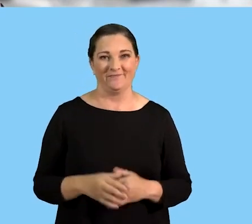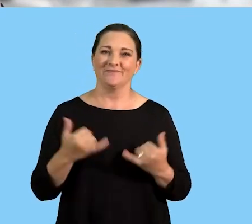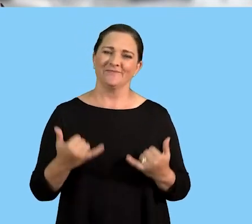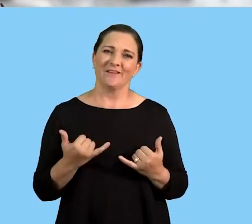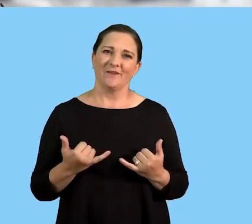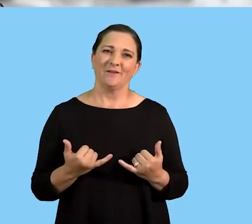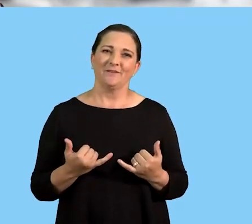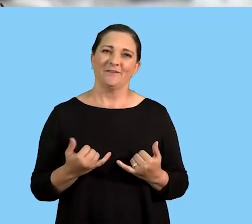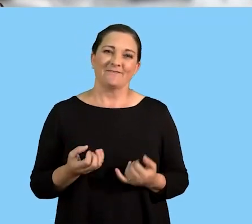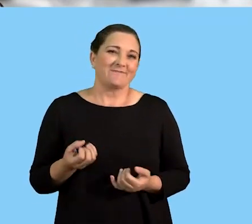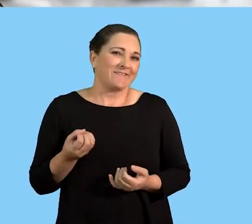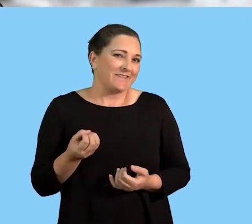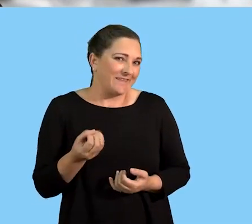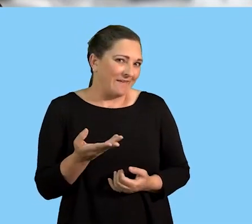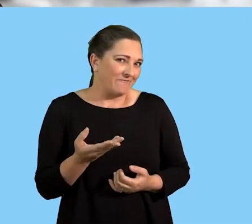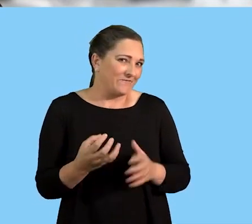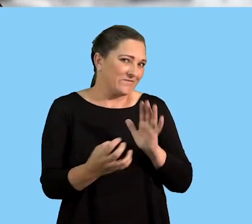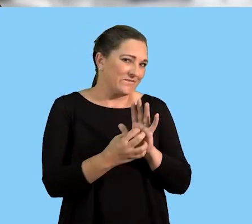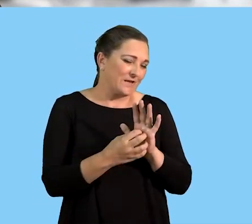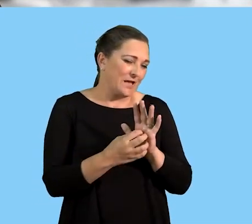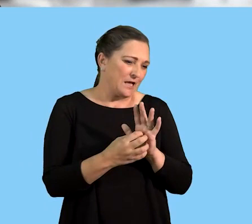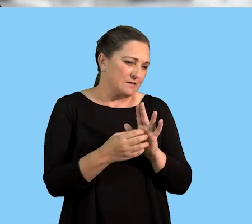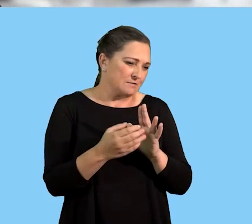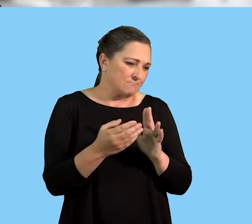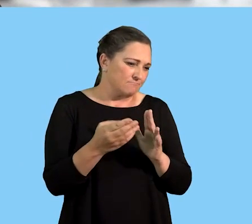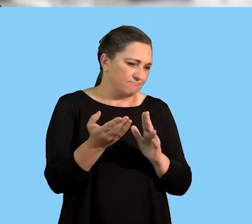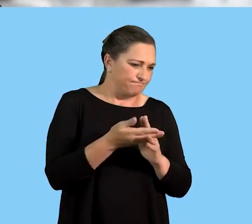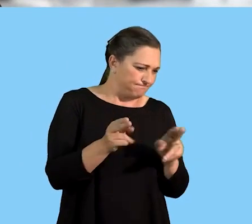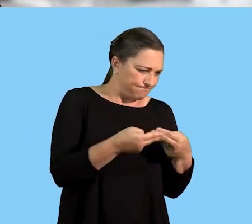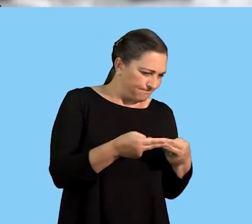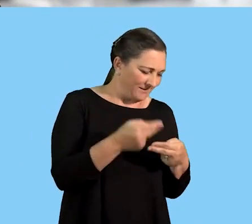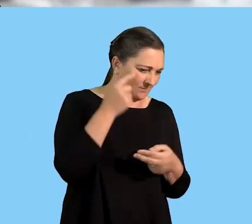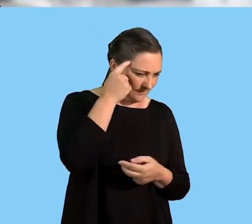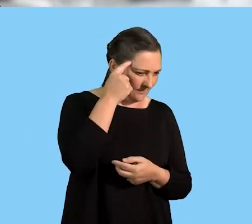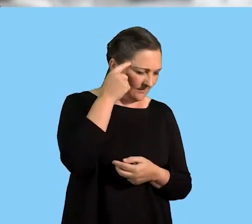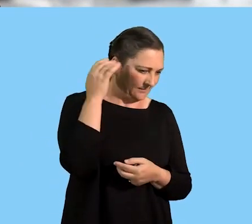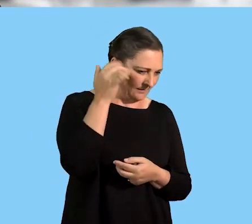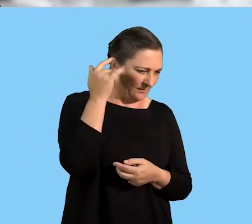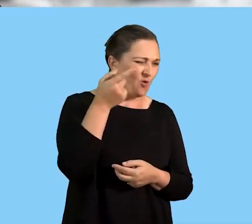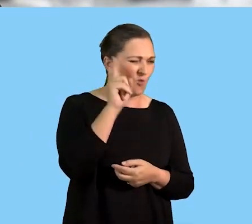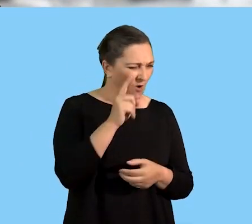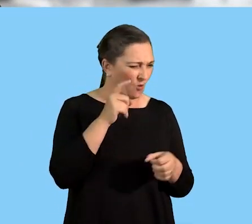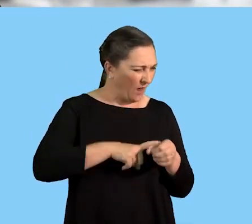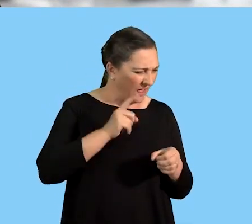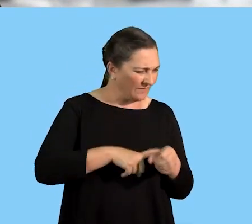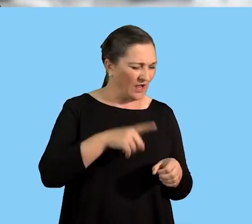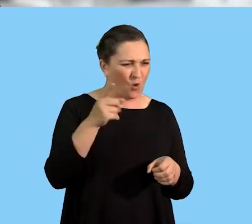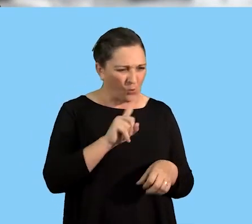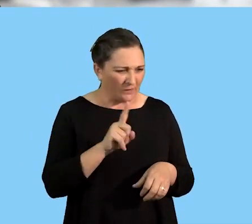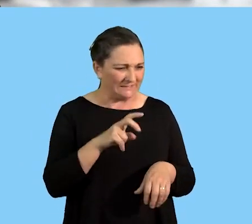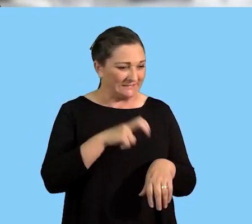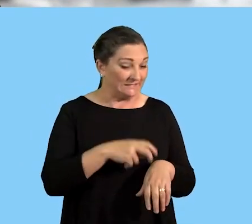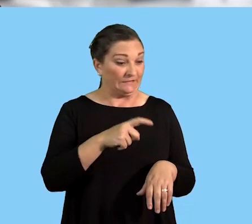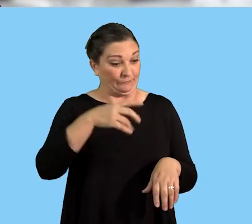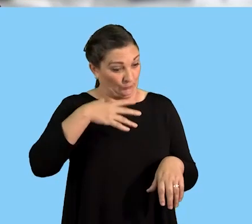Now, I am going to give you a very short ad break where you will think about what are the qualifications